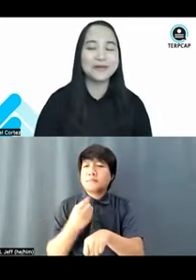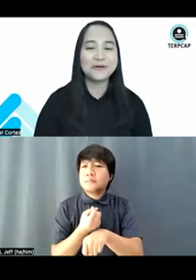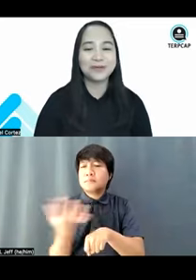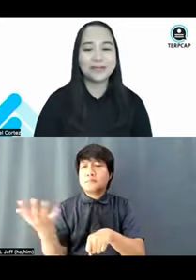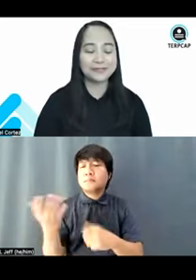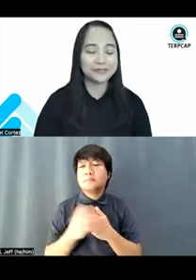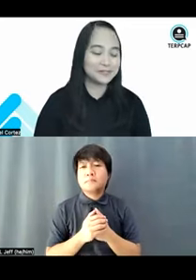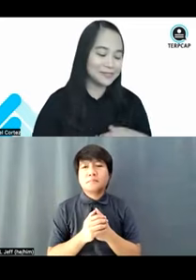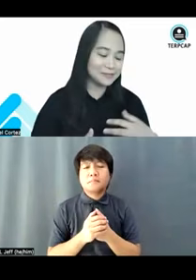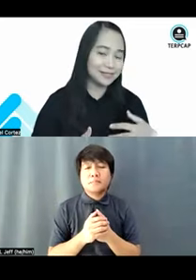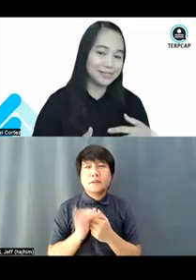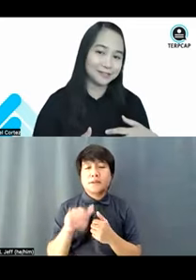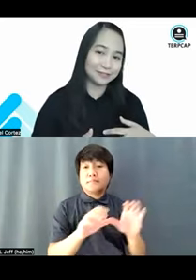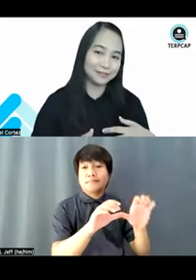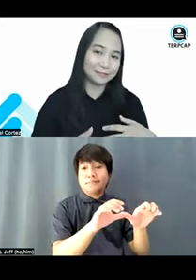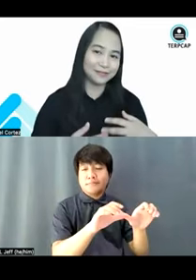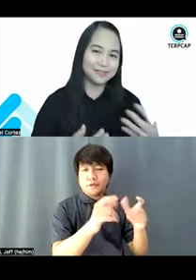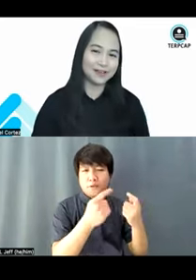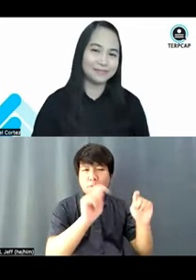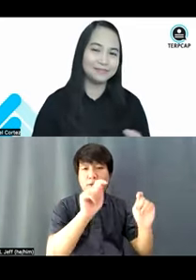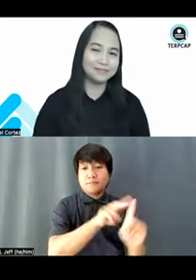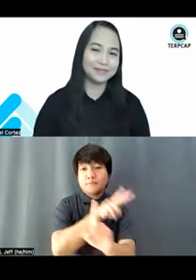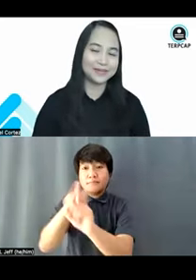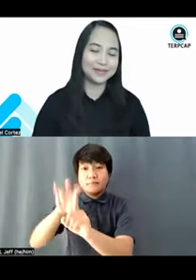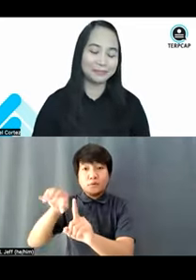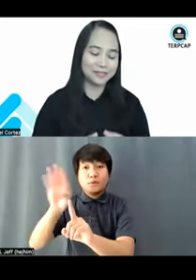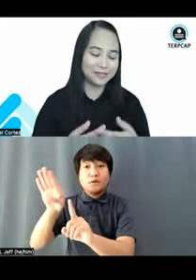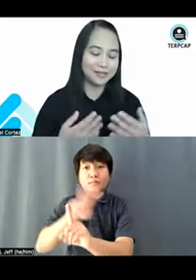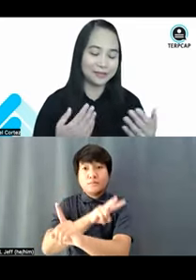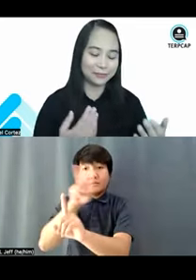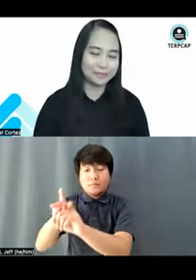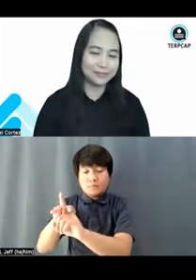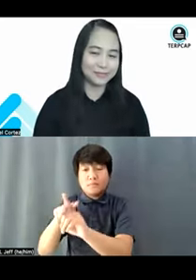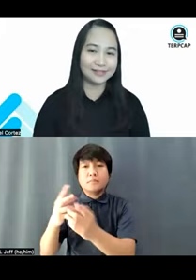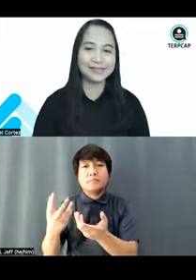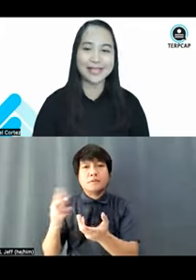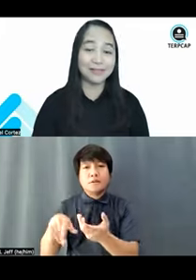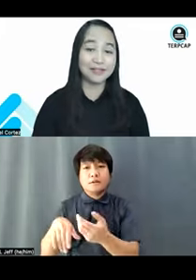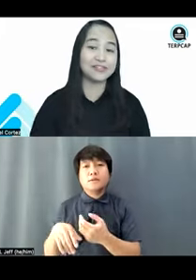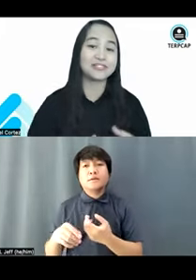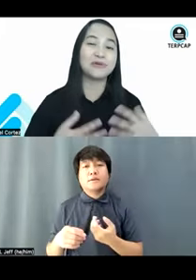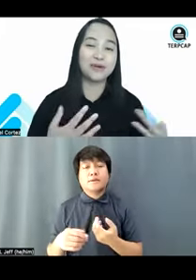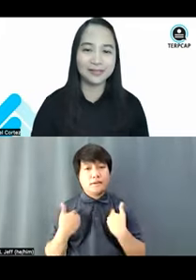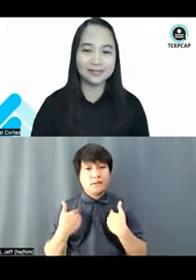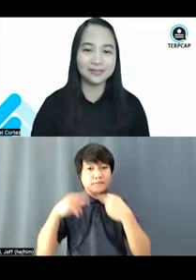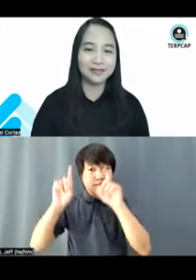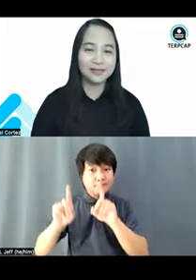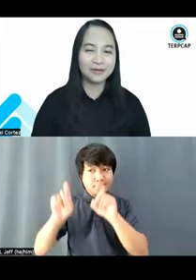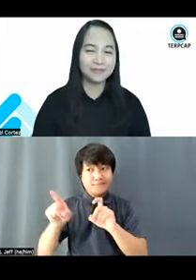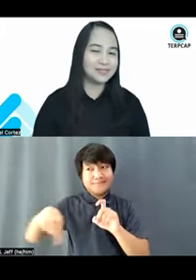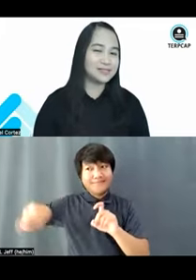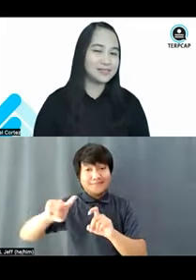You know, when persons with disabilities try to apply for a job, a pre-employment medical examination is required,